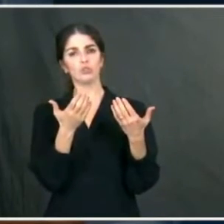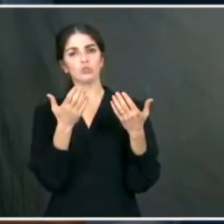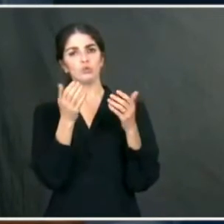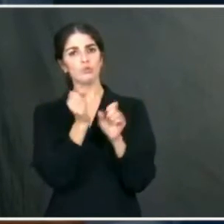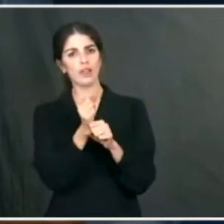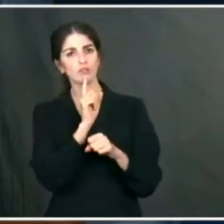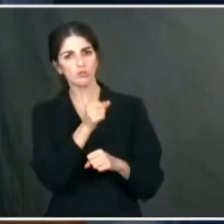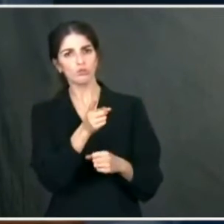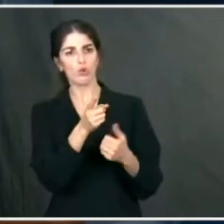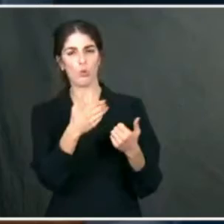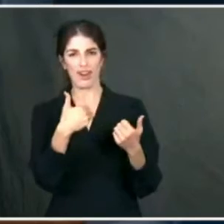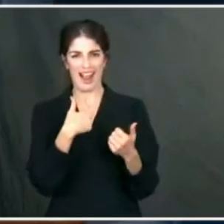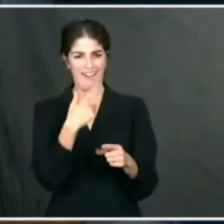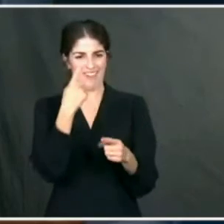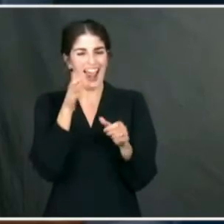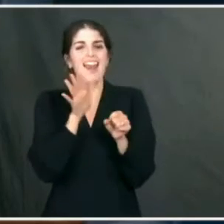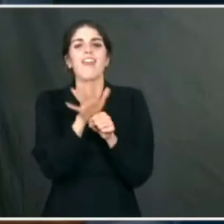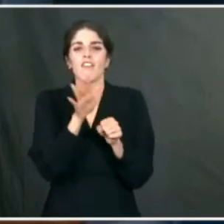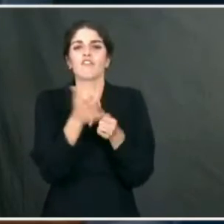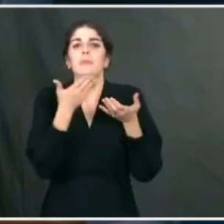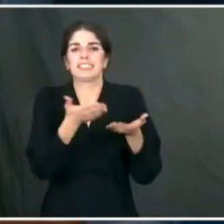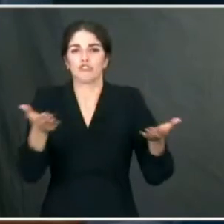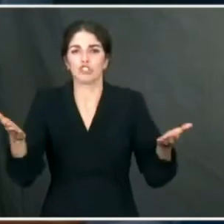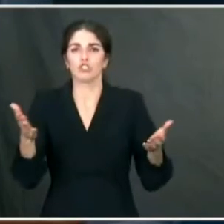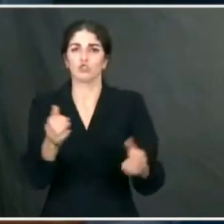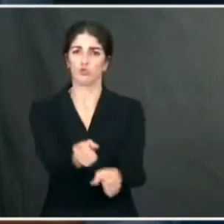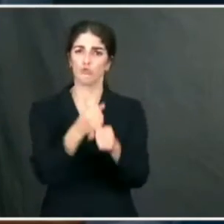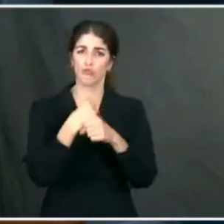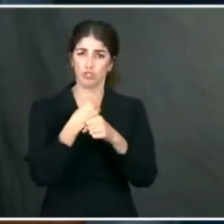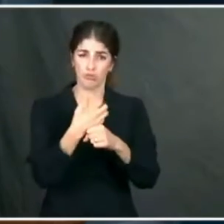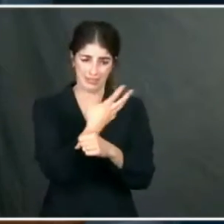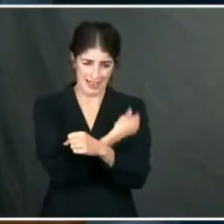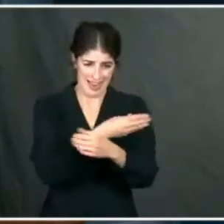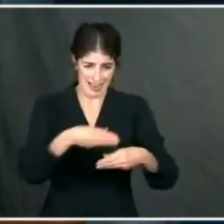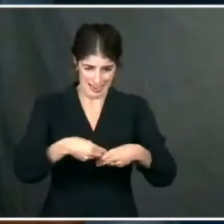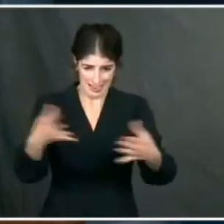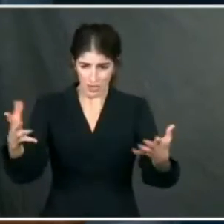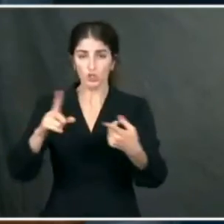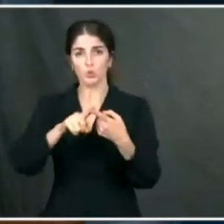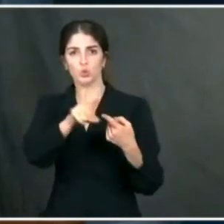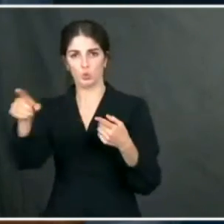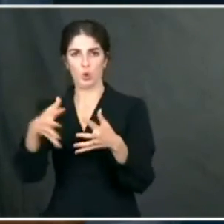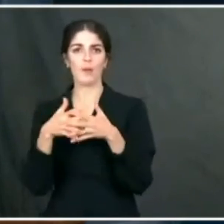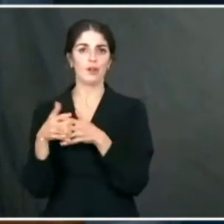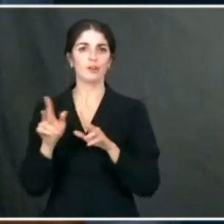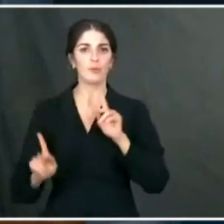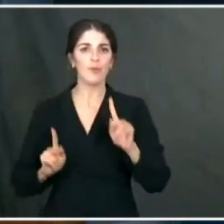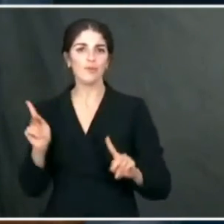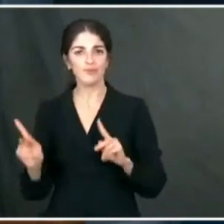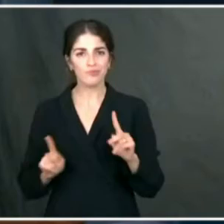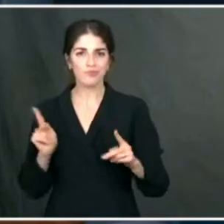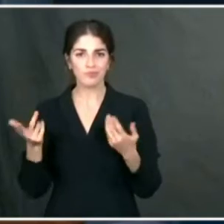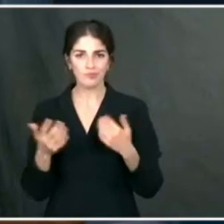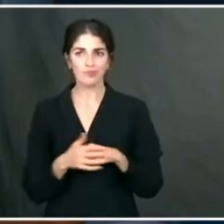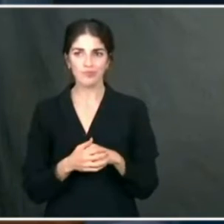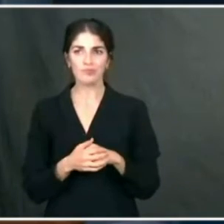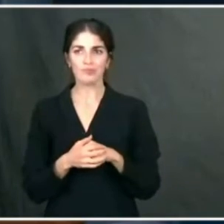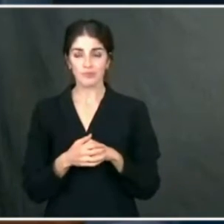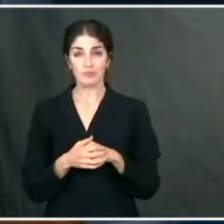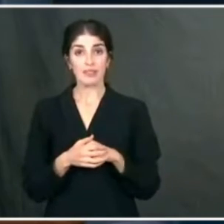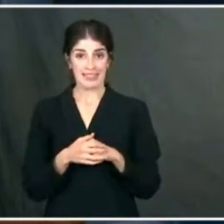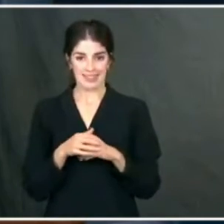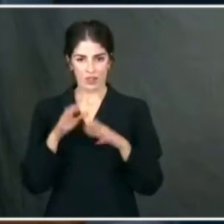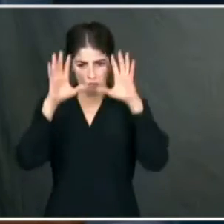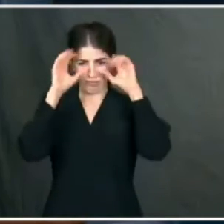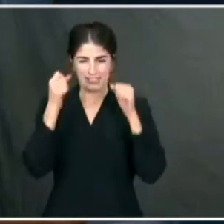to make sure we have the materials we need to get the vaccines out the door and in the arms of Americans. In terms of, obviously, he signed it this